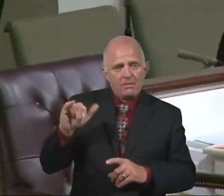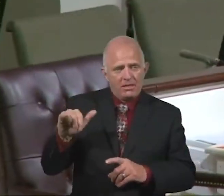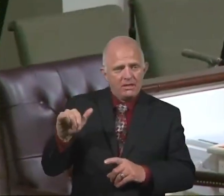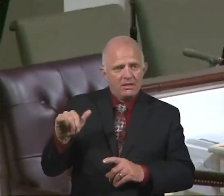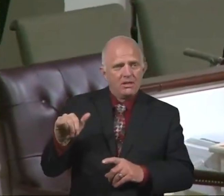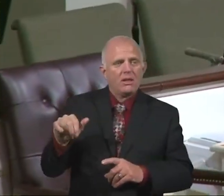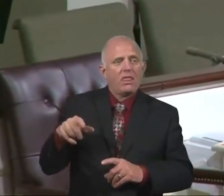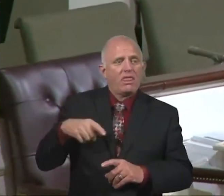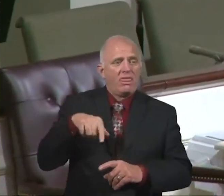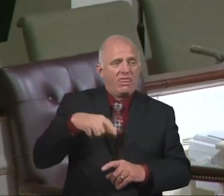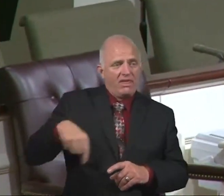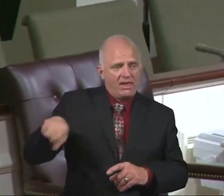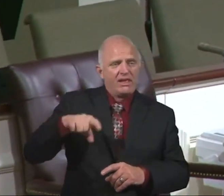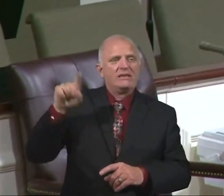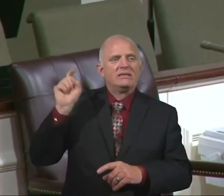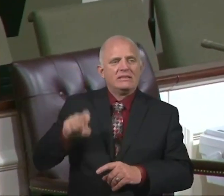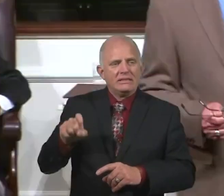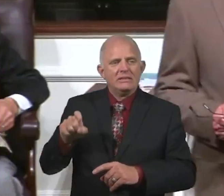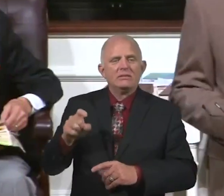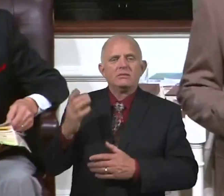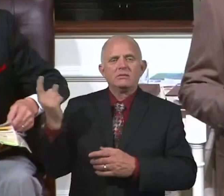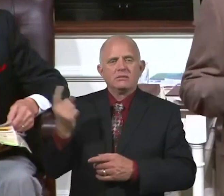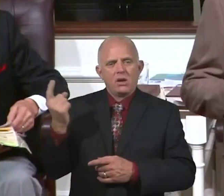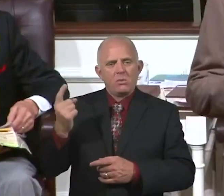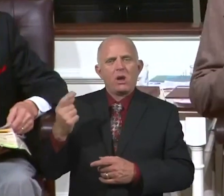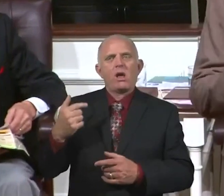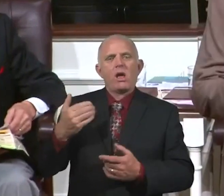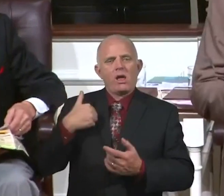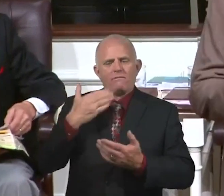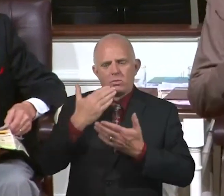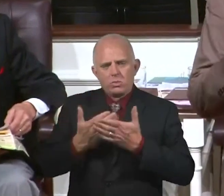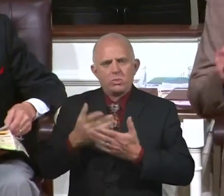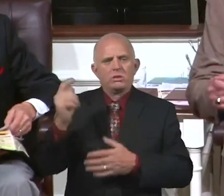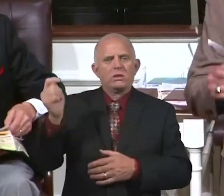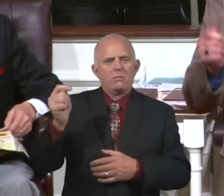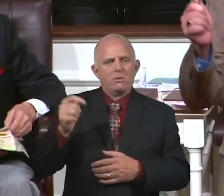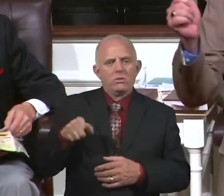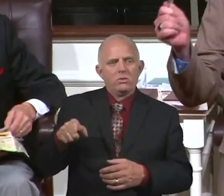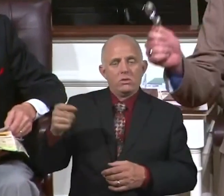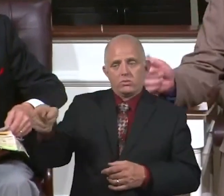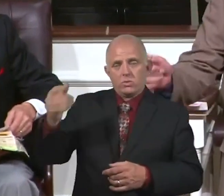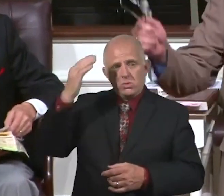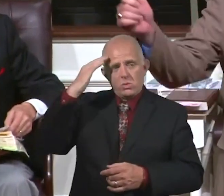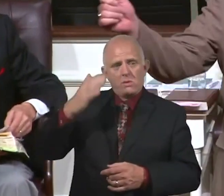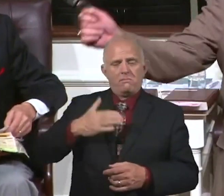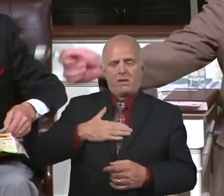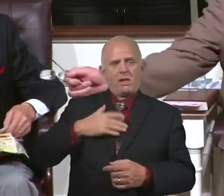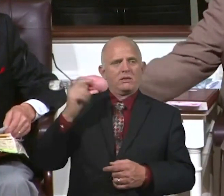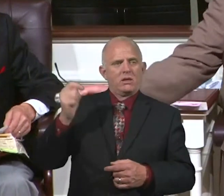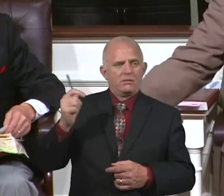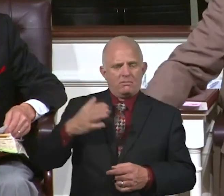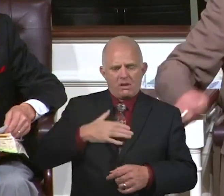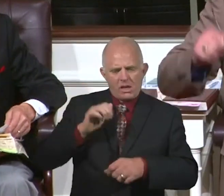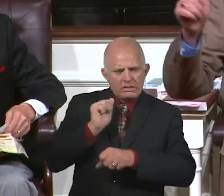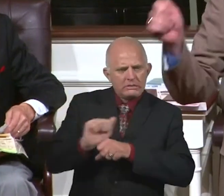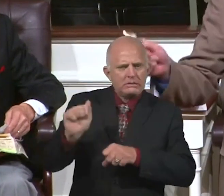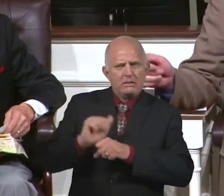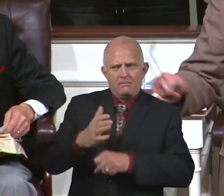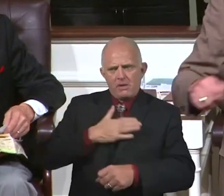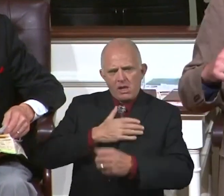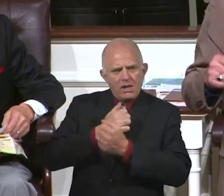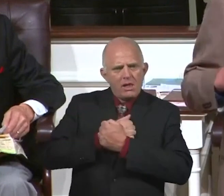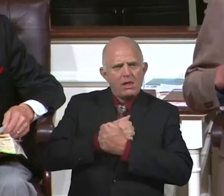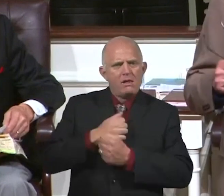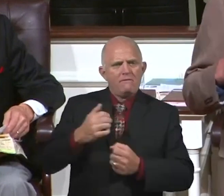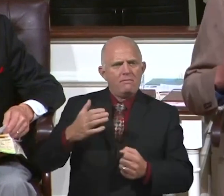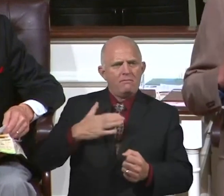somebody that has a good testimony. He said, you fully know my testimony, my labor of love, my work, my persecutions I've